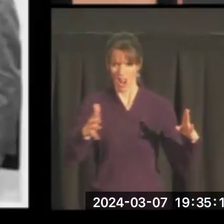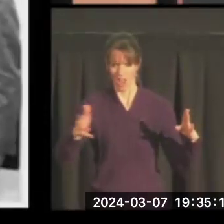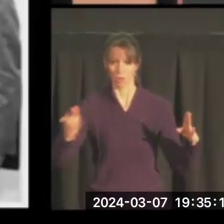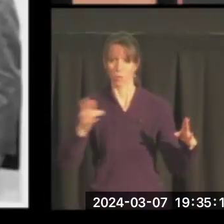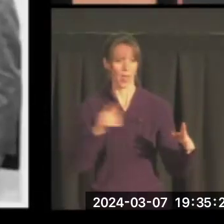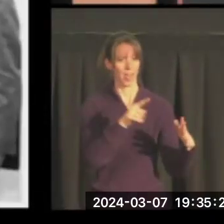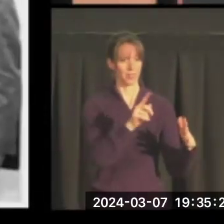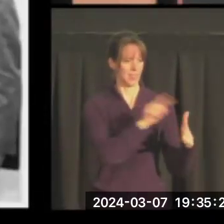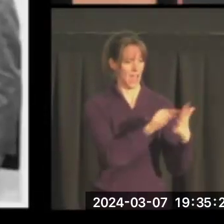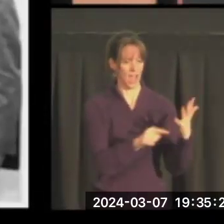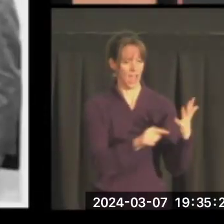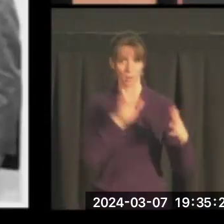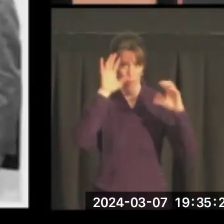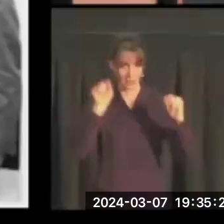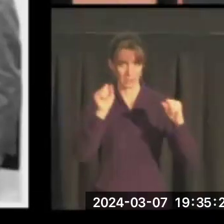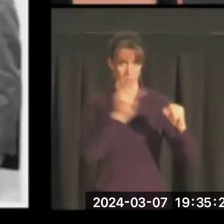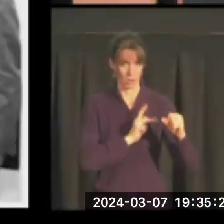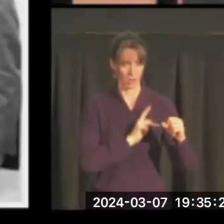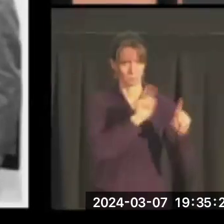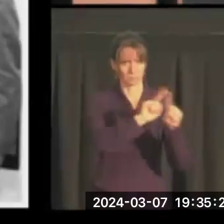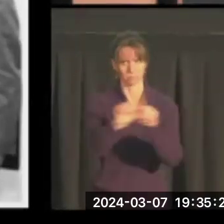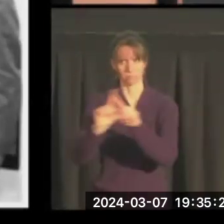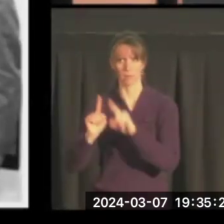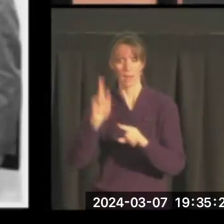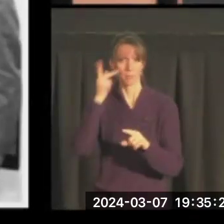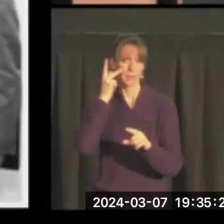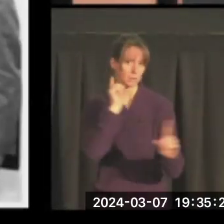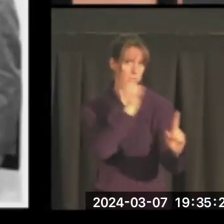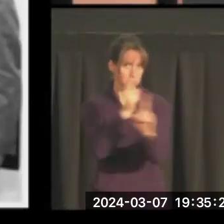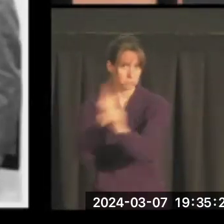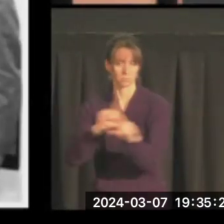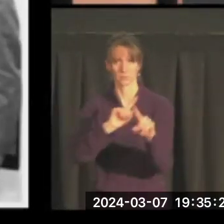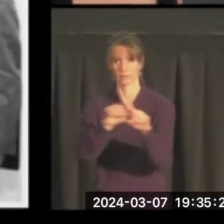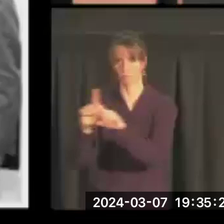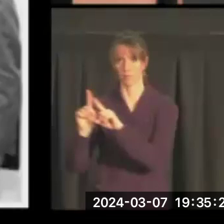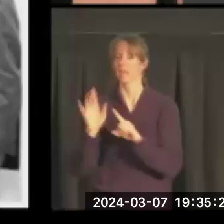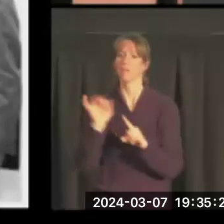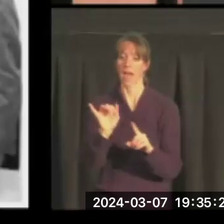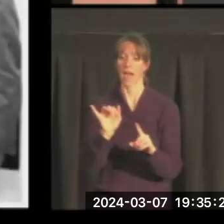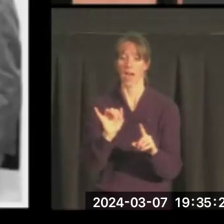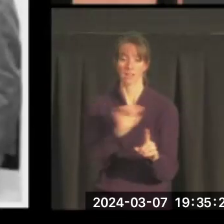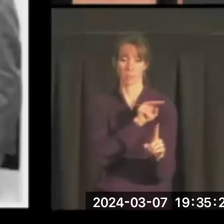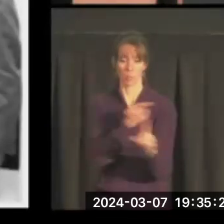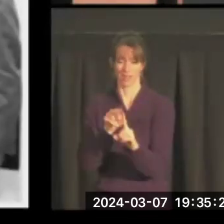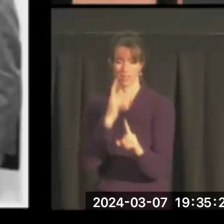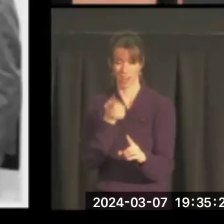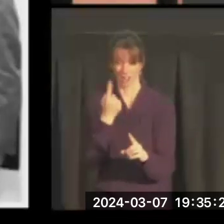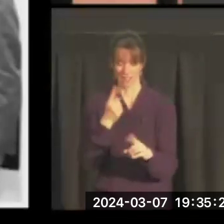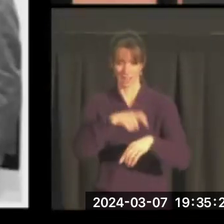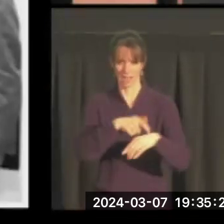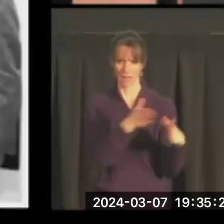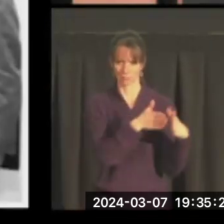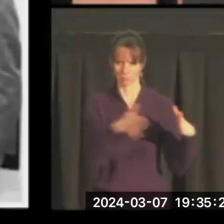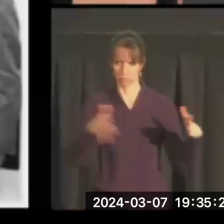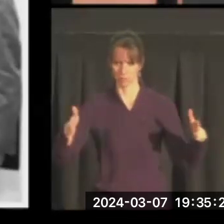different personalities, highly different political agendas. If that's the perspective of time, then what about